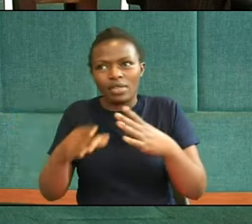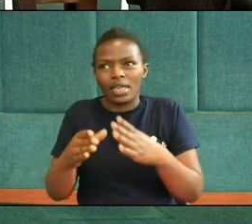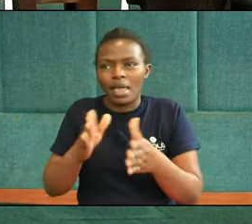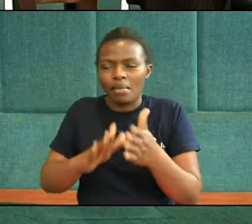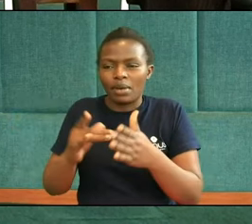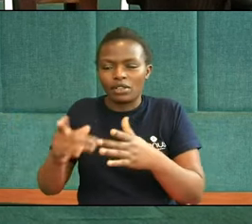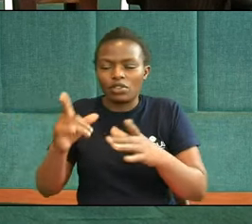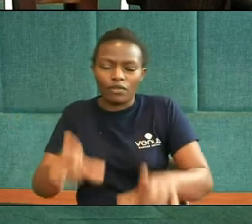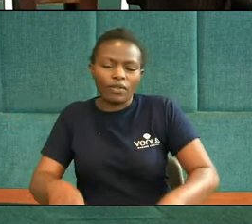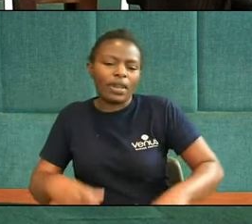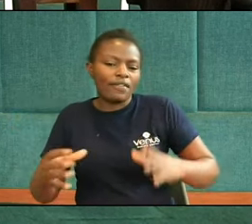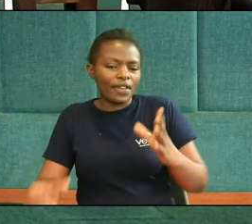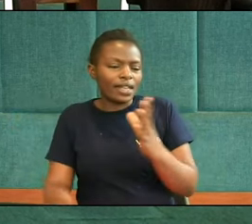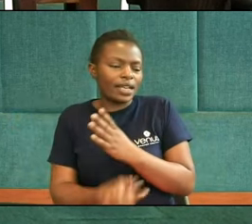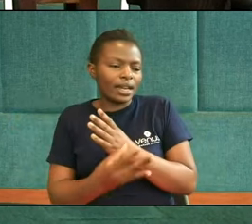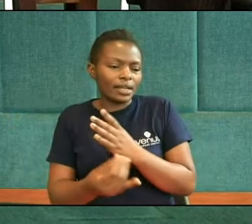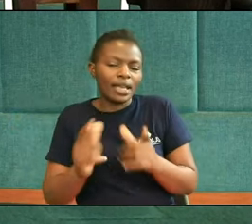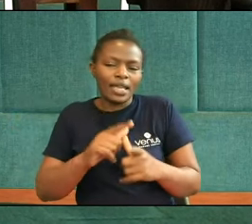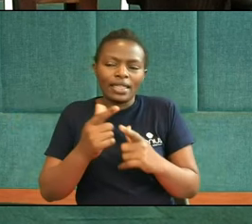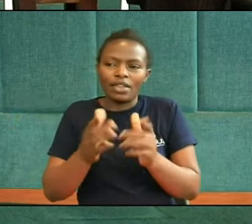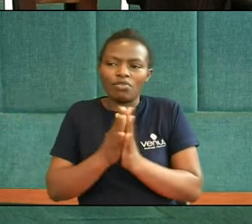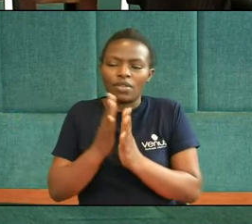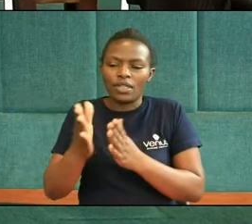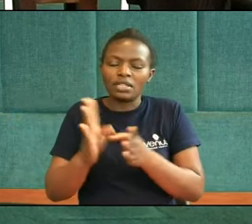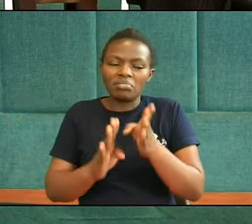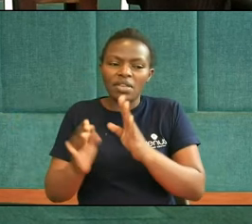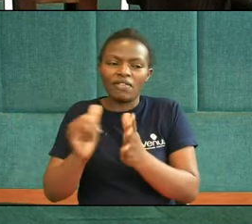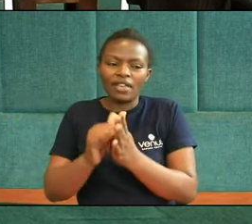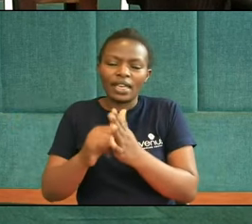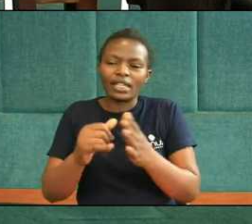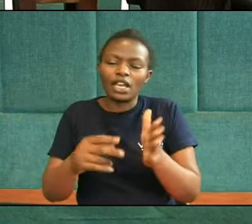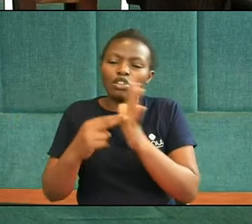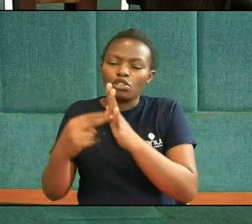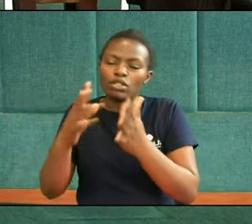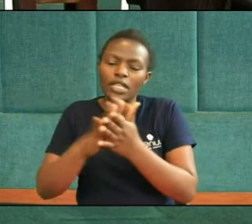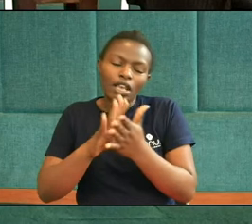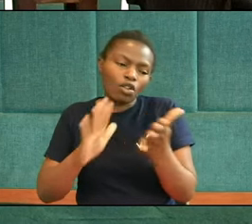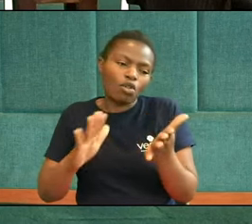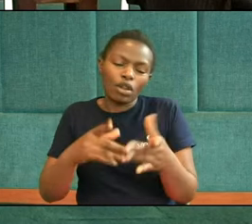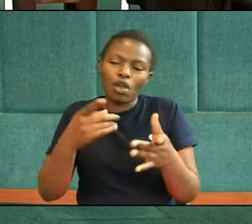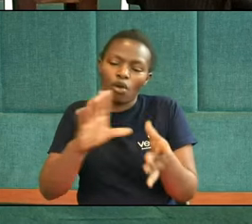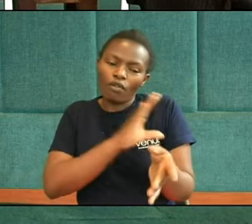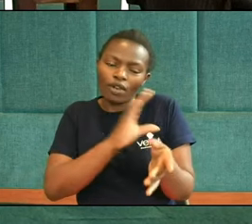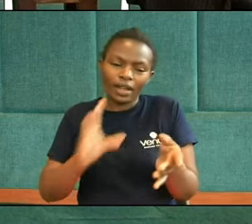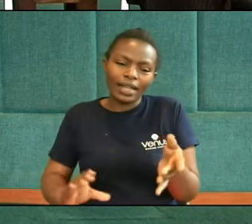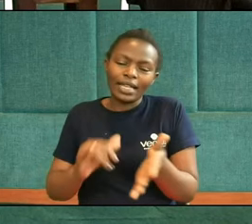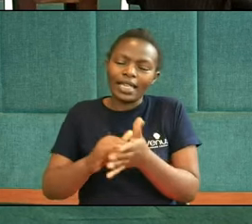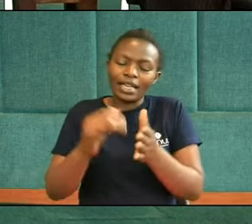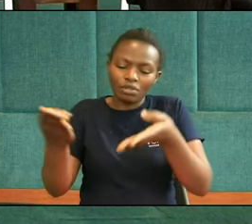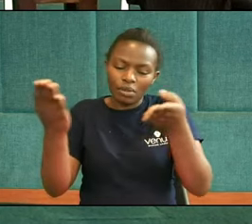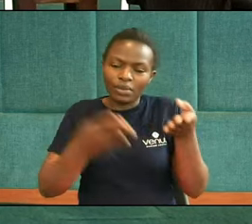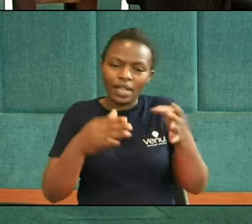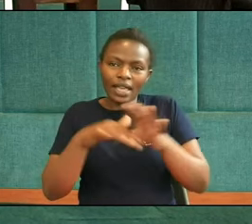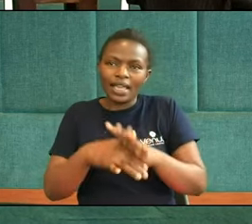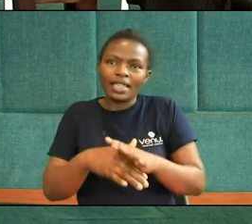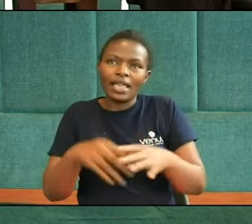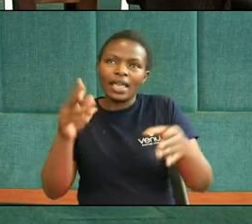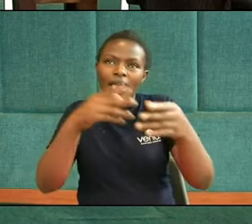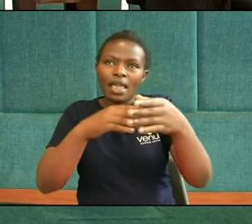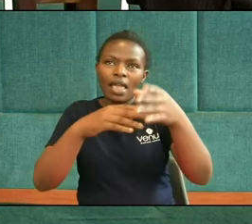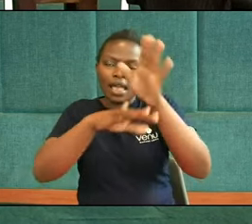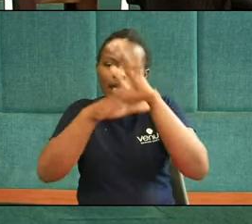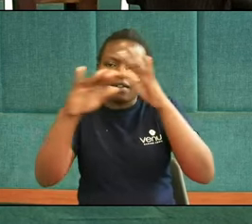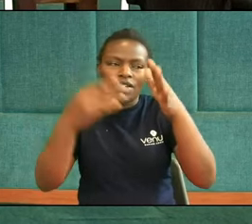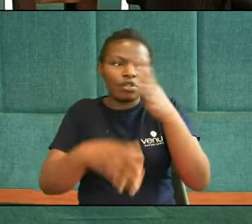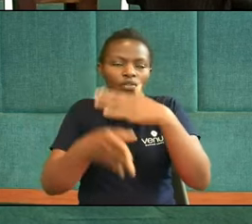To his own glory And that character Which expresses the glory The character of Christ Will be received Into the paradise of God So even